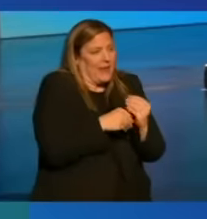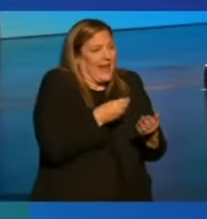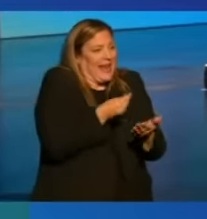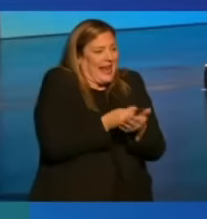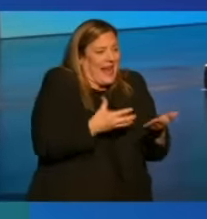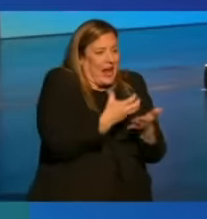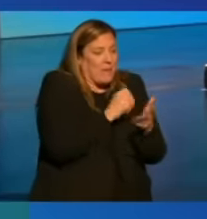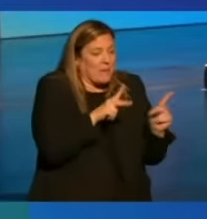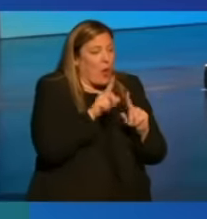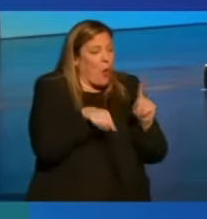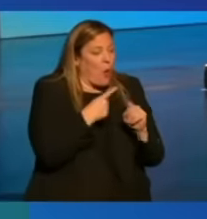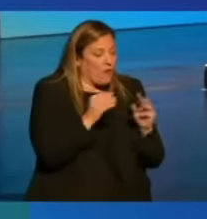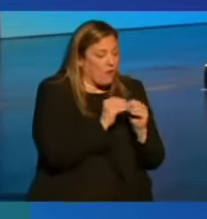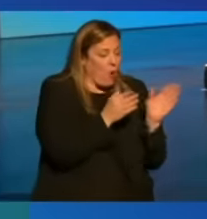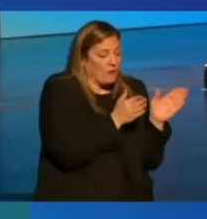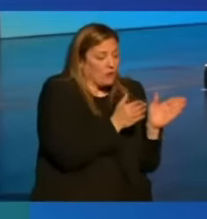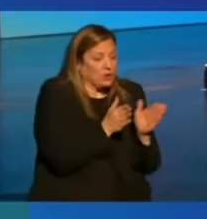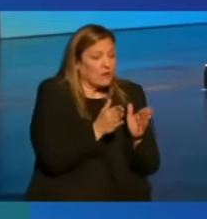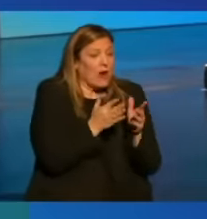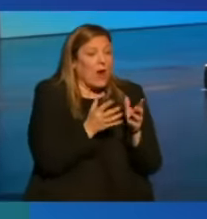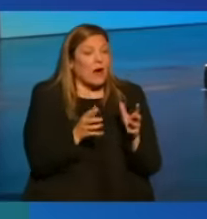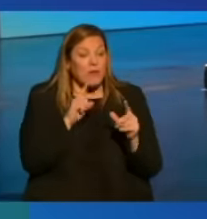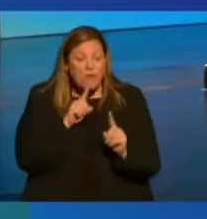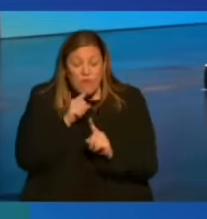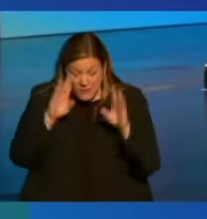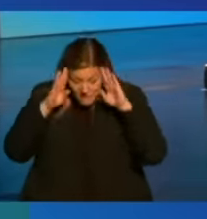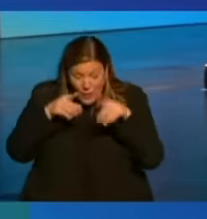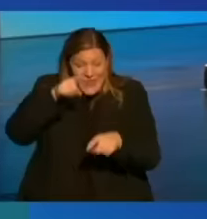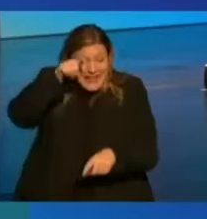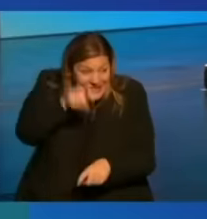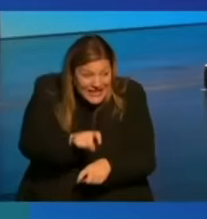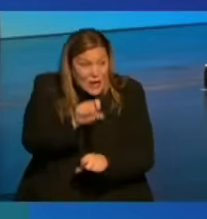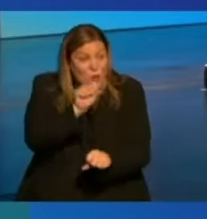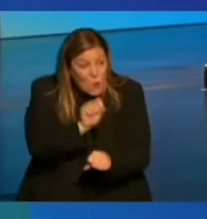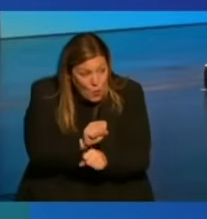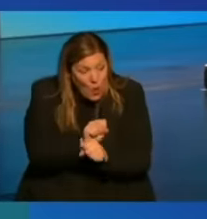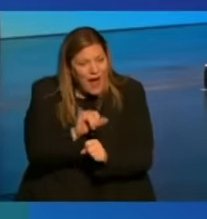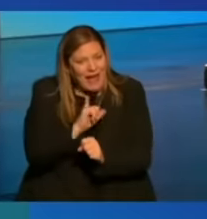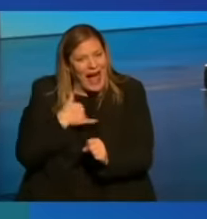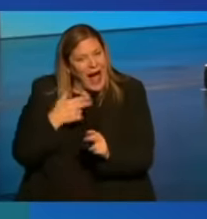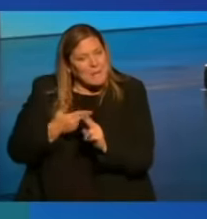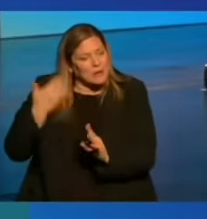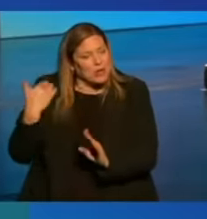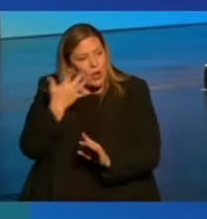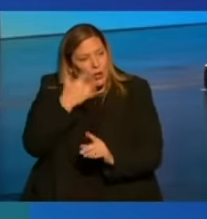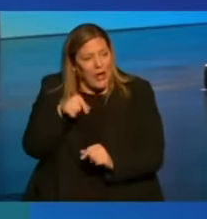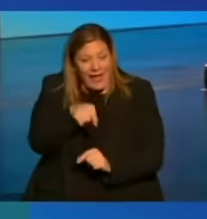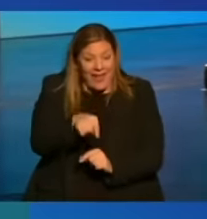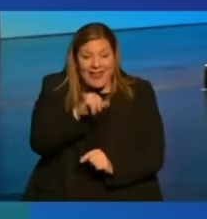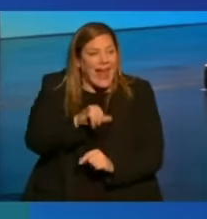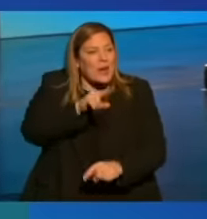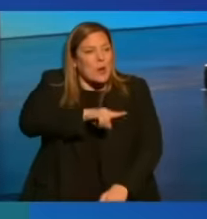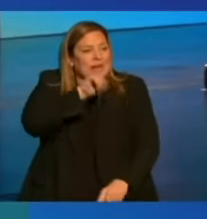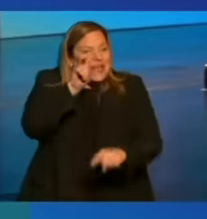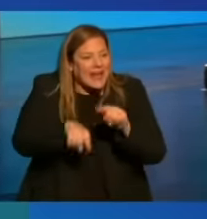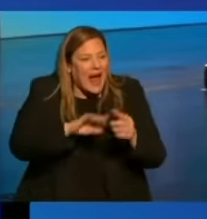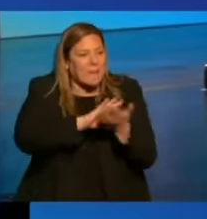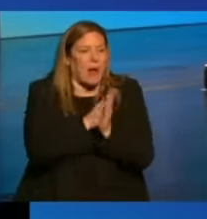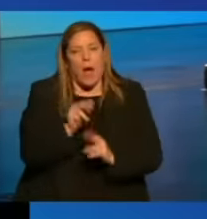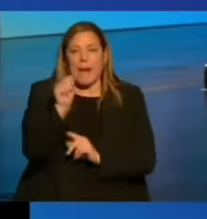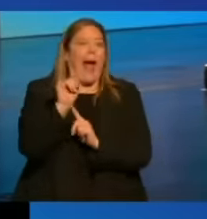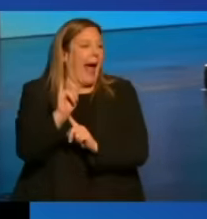to the much needed work that I mentioned earlier that can't be automated.